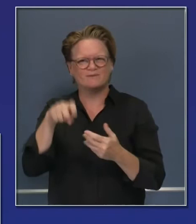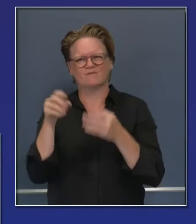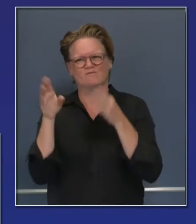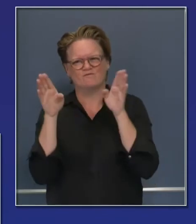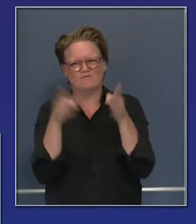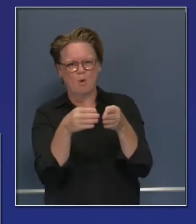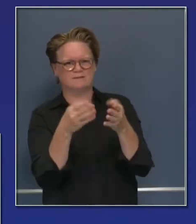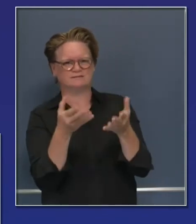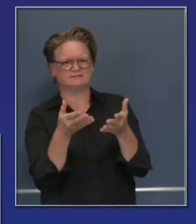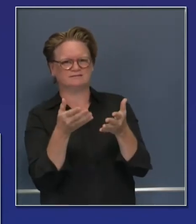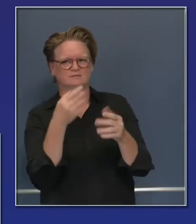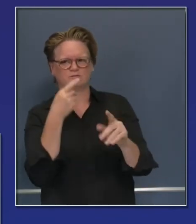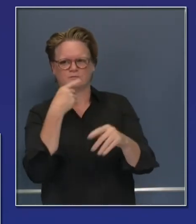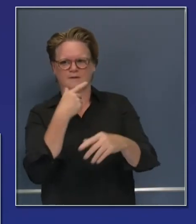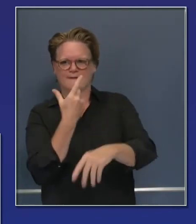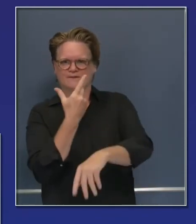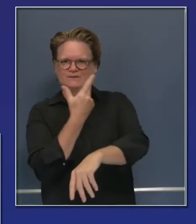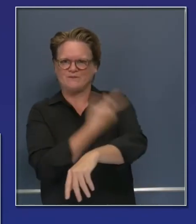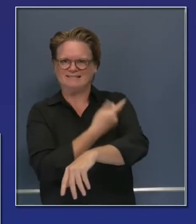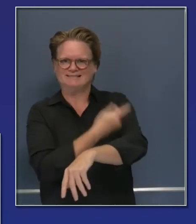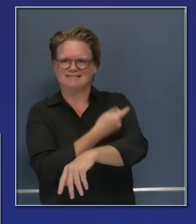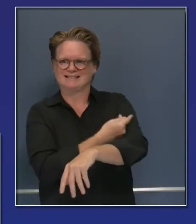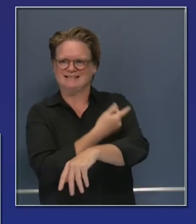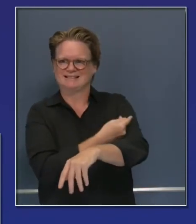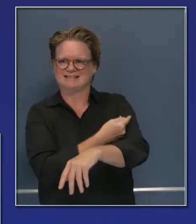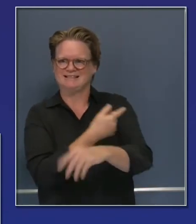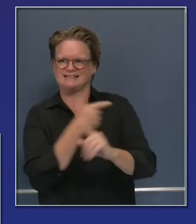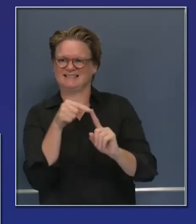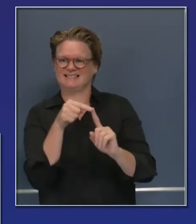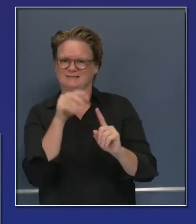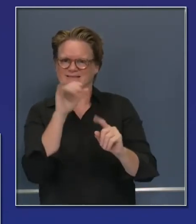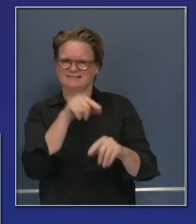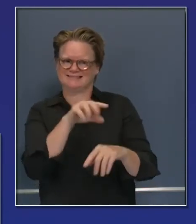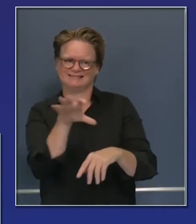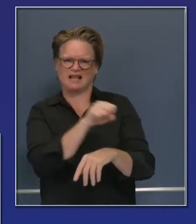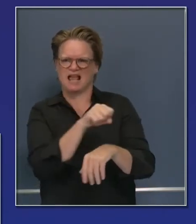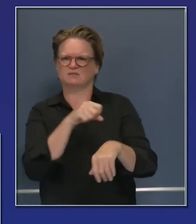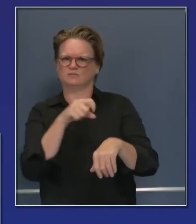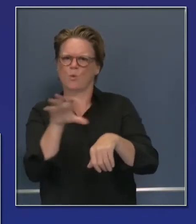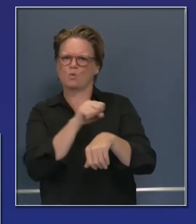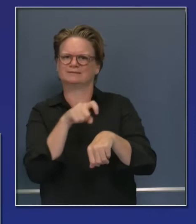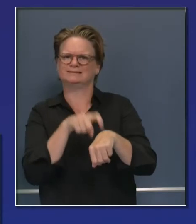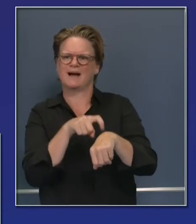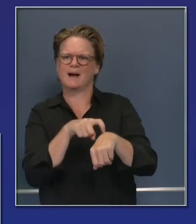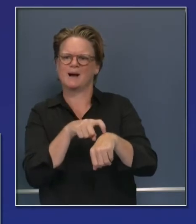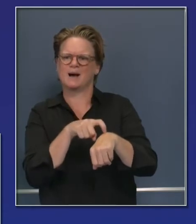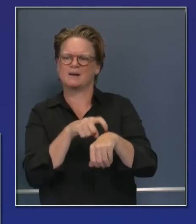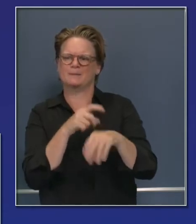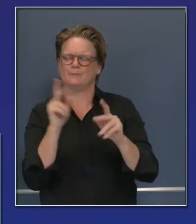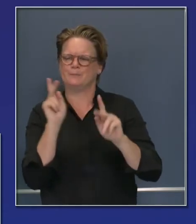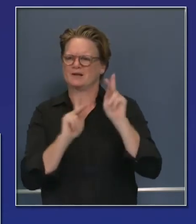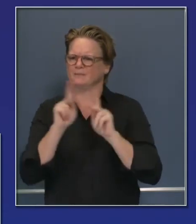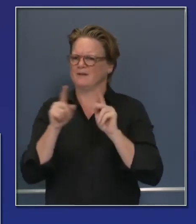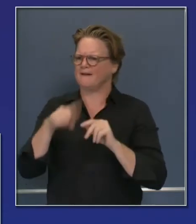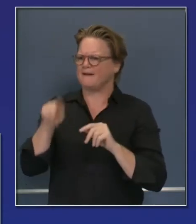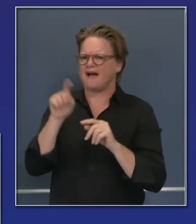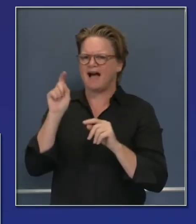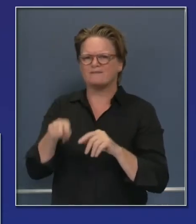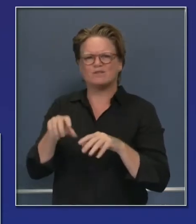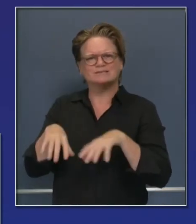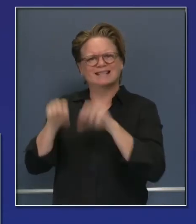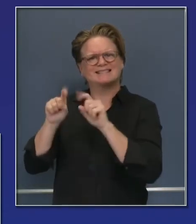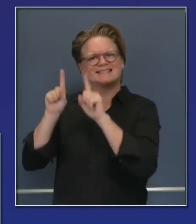we're looking for, that's going to take some time. And people start testing again across the state. You saw this a few weeks ago, when you started to see